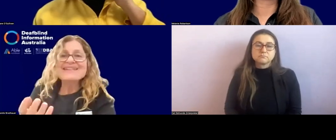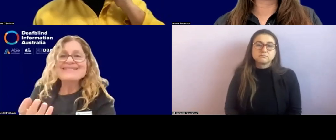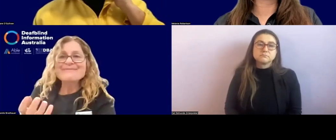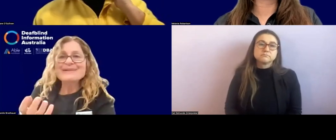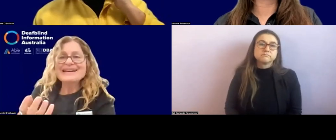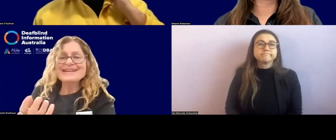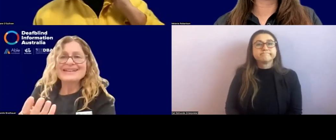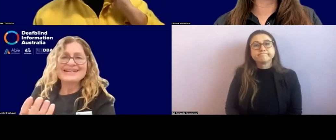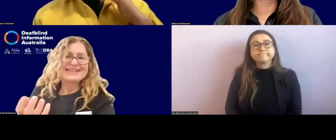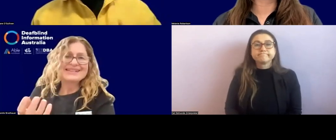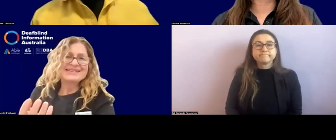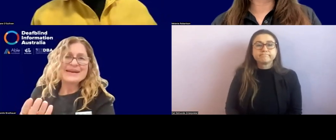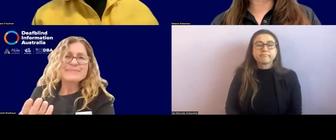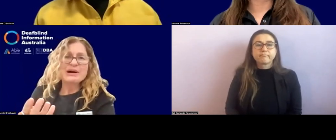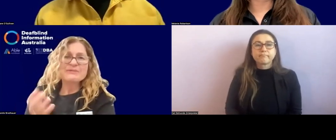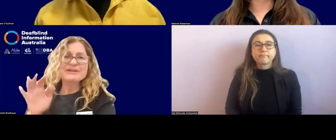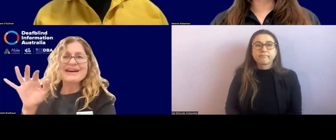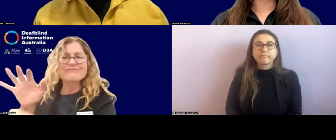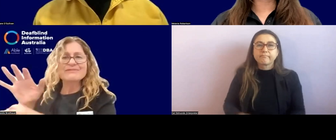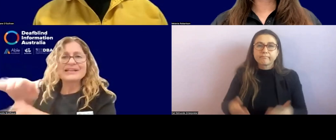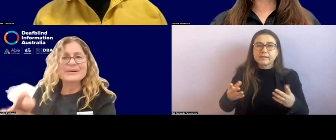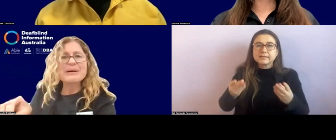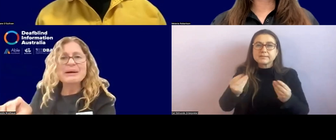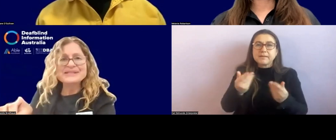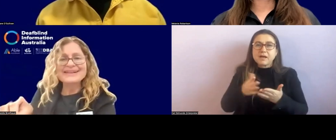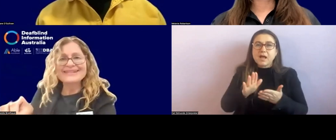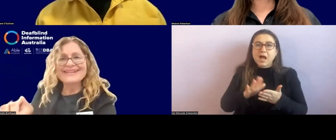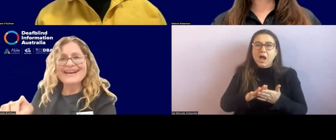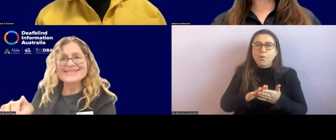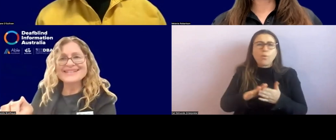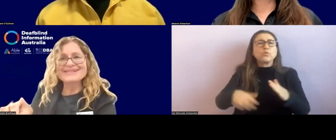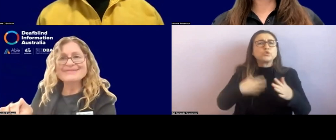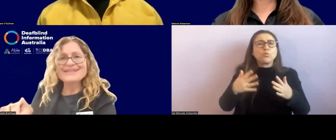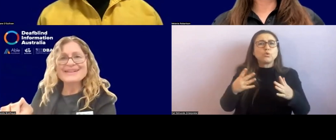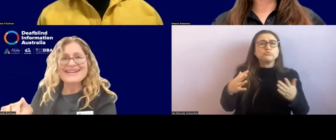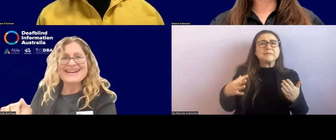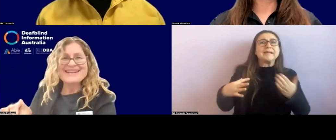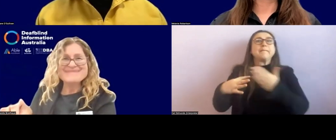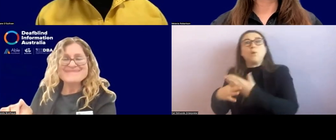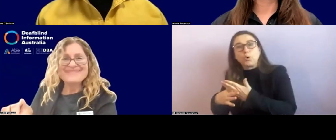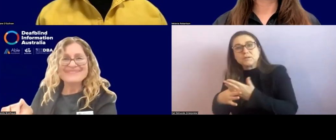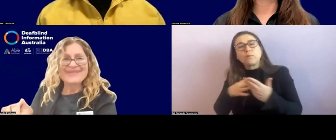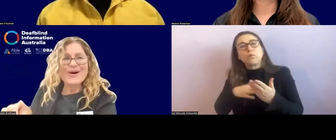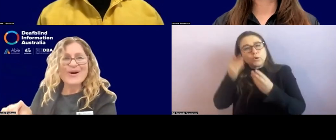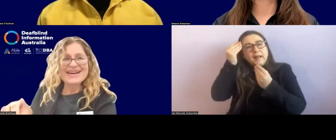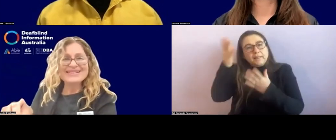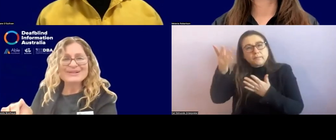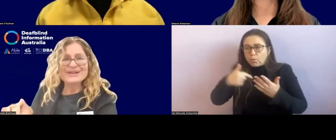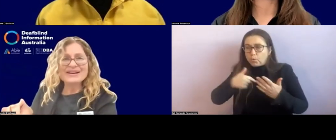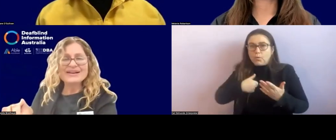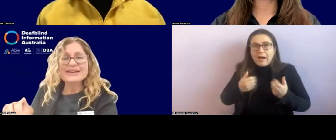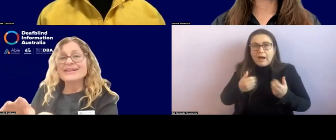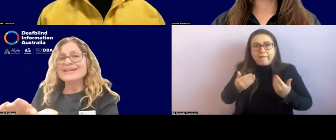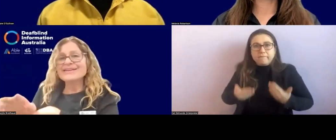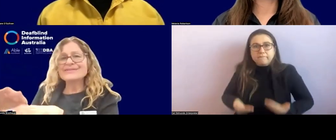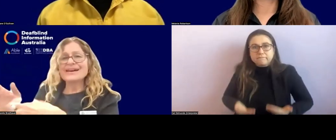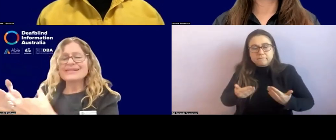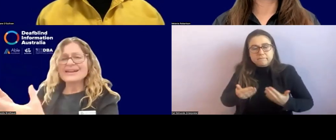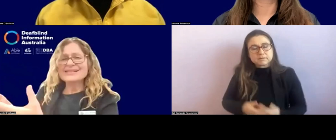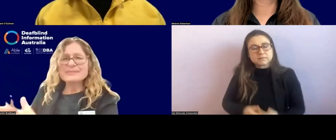that we're nearby without really imposing ourself, um, on that learner.